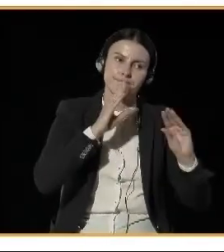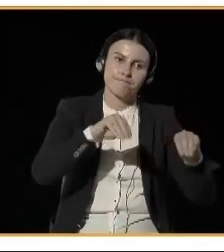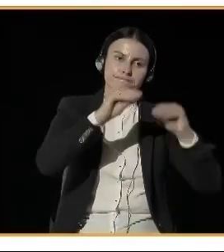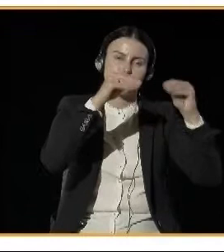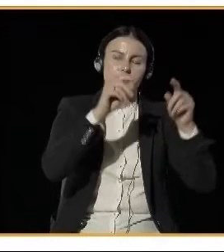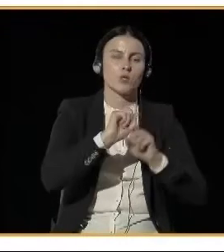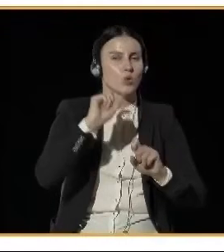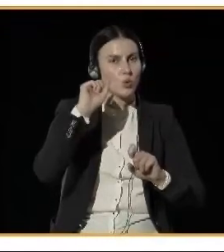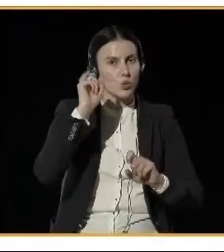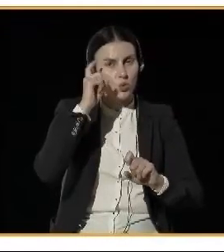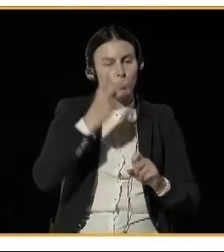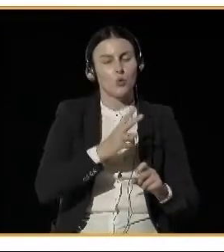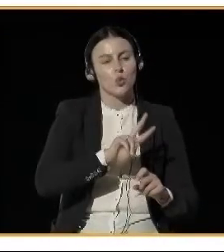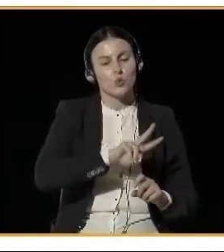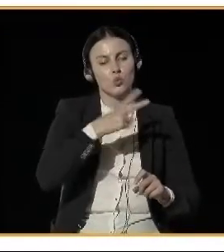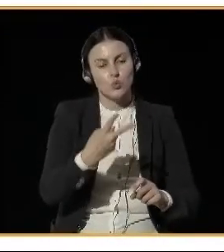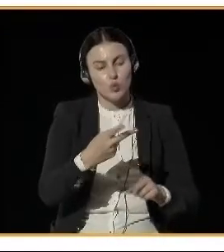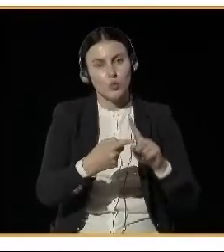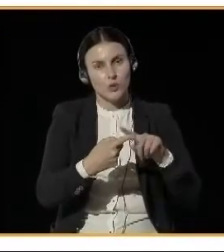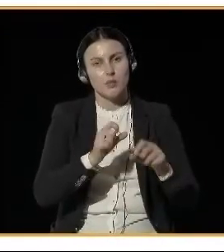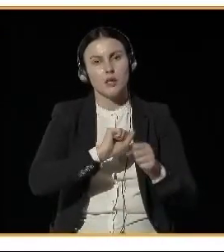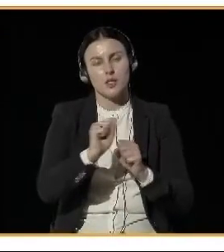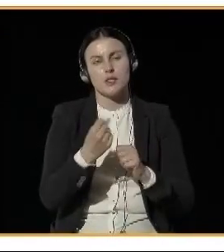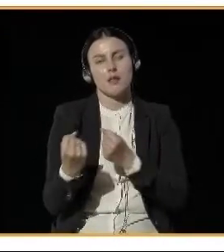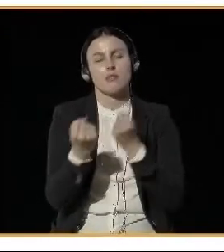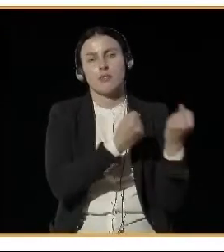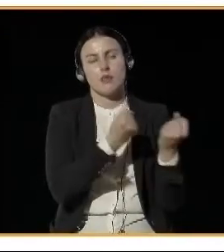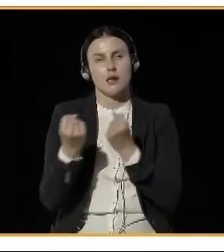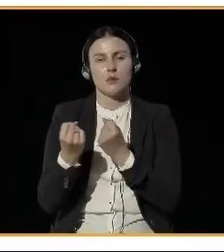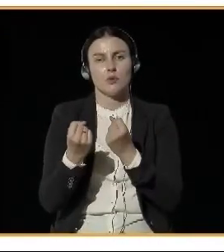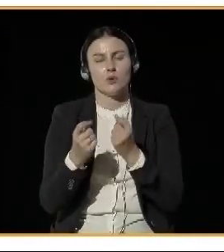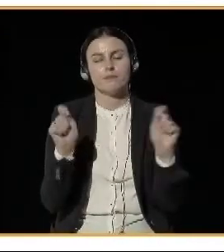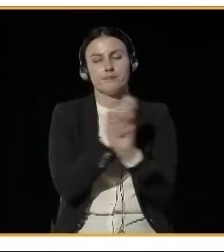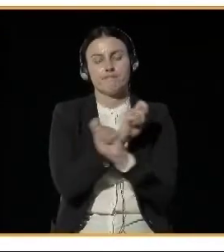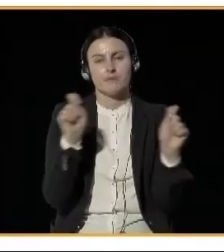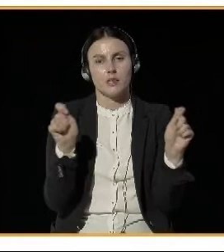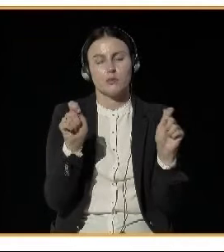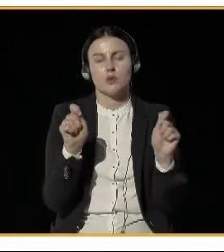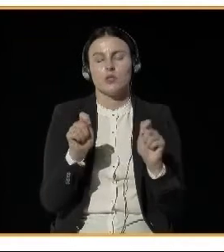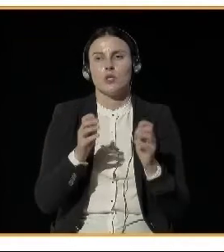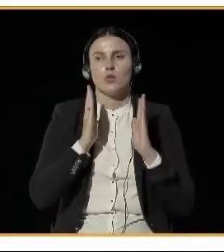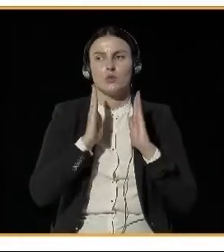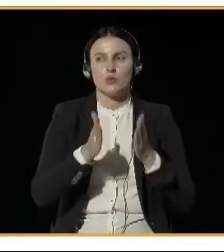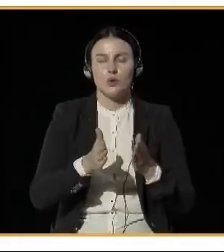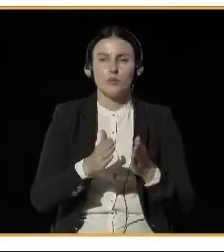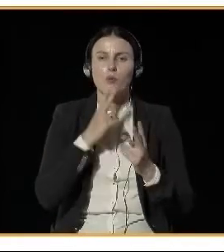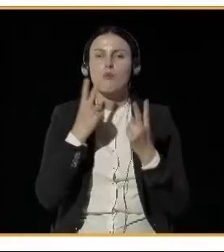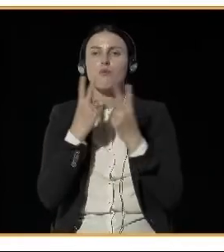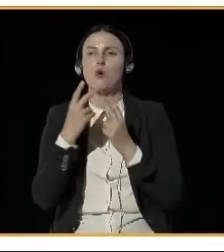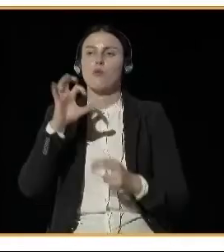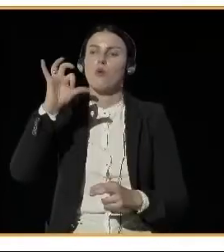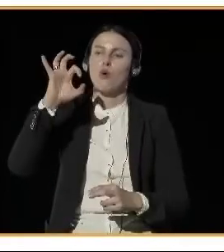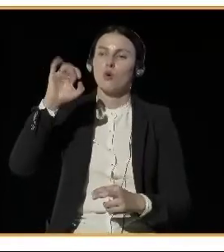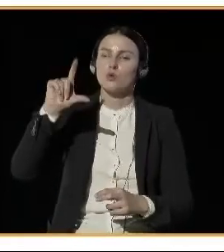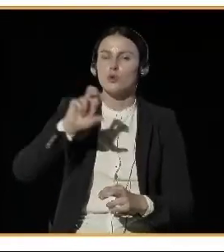comparison with Reykjavik and Oslo. But the process that you have shown us is